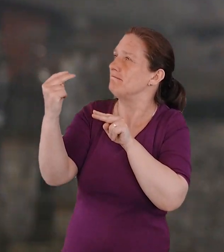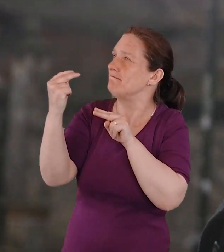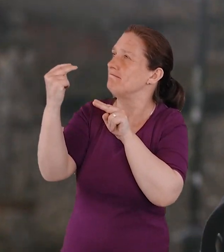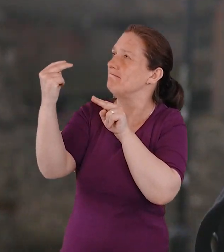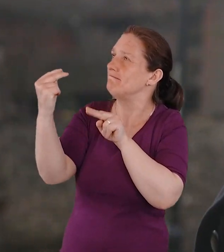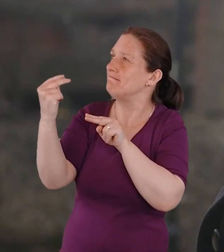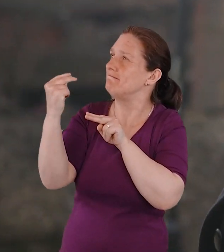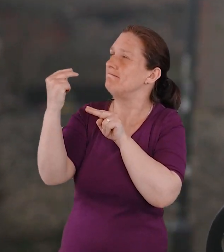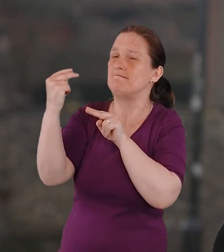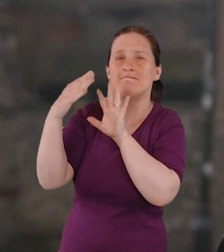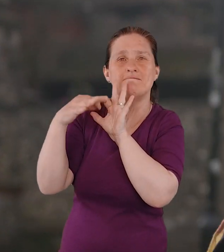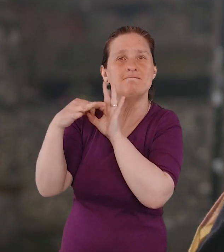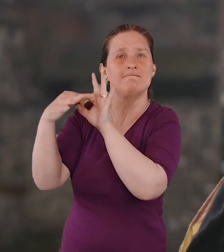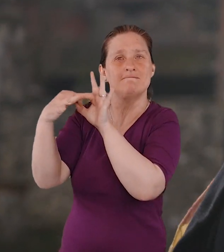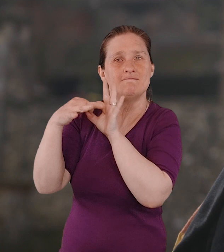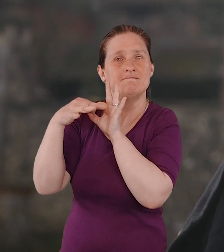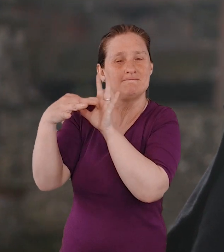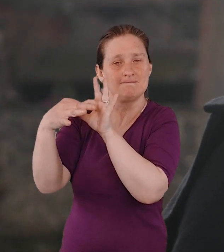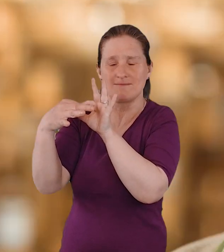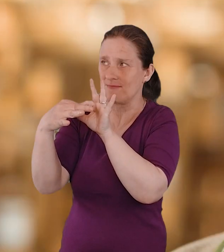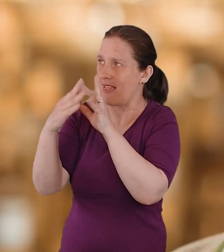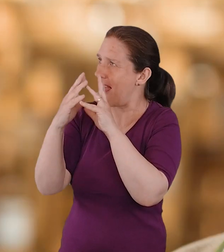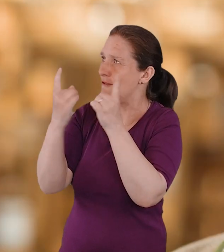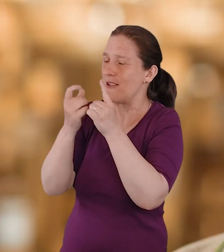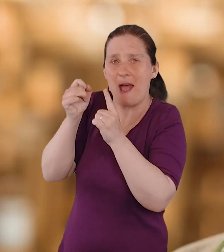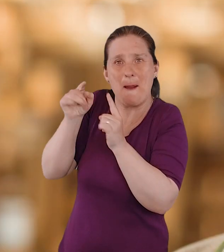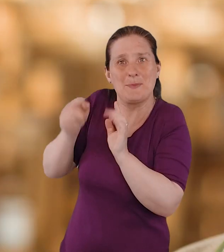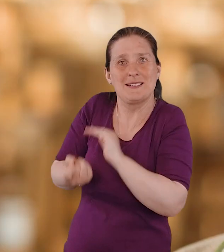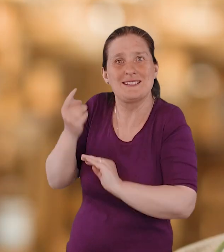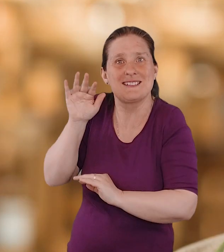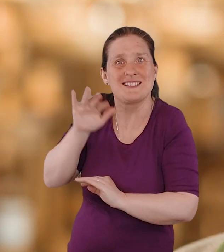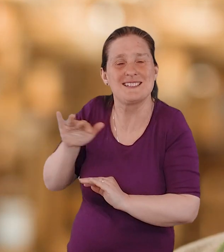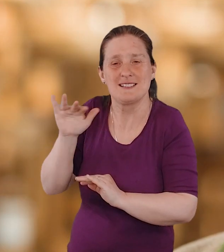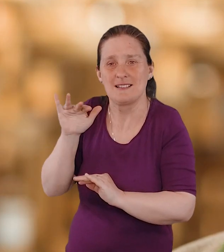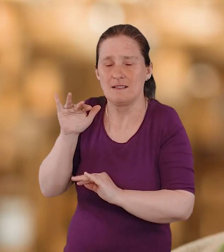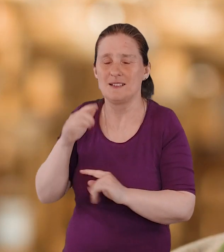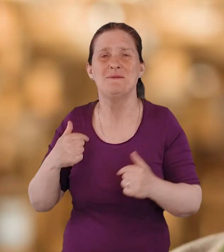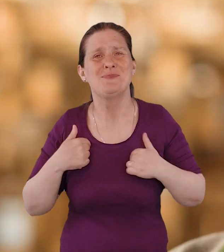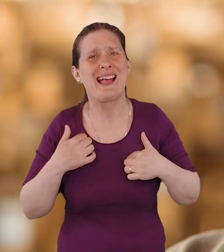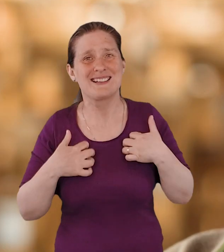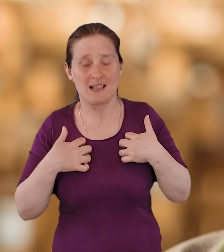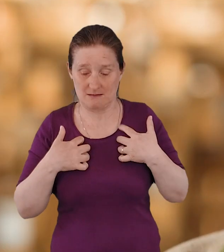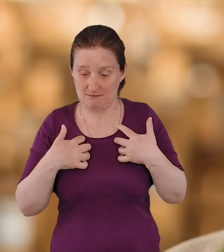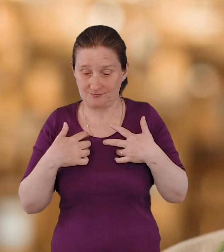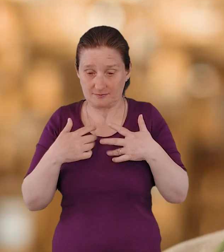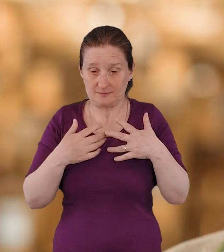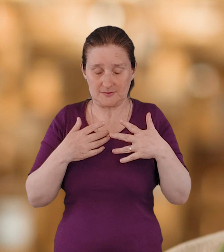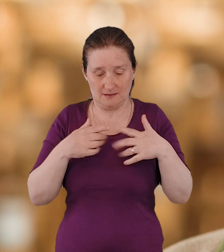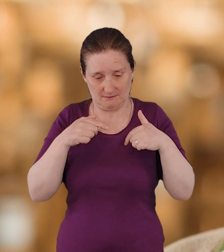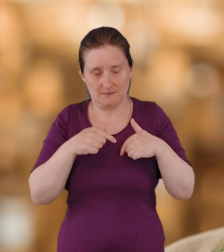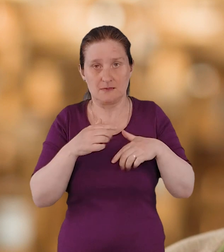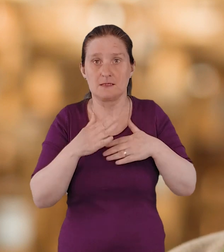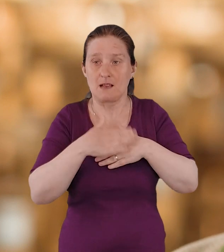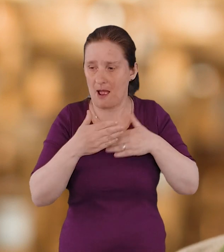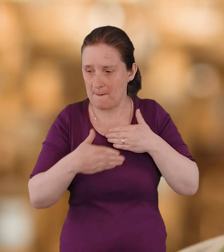he's gazing at me. And I think everything happens in that space. I always get very excited at that time between Ascension and Pentecost